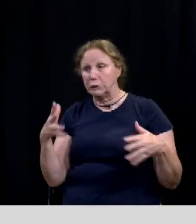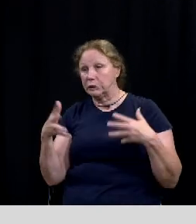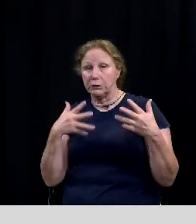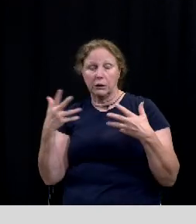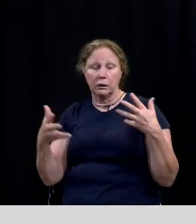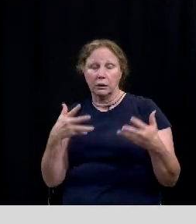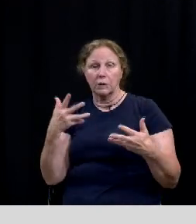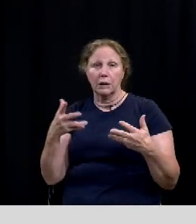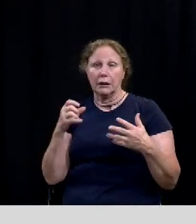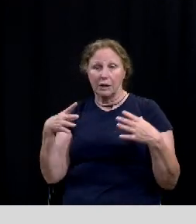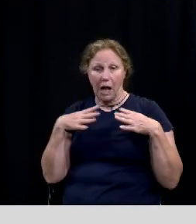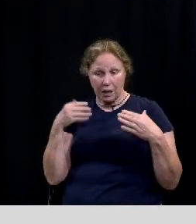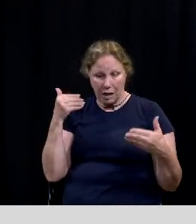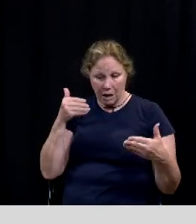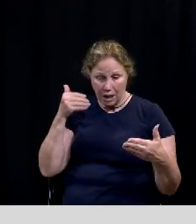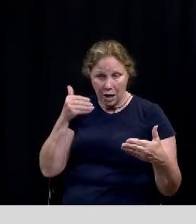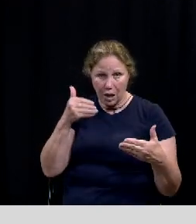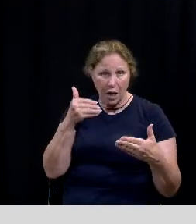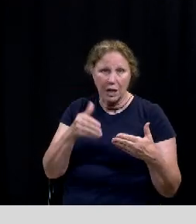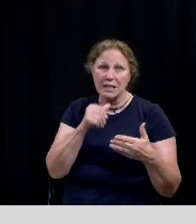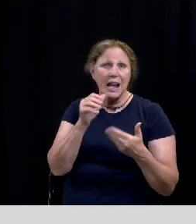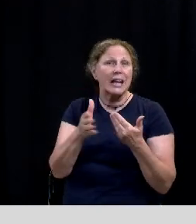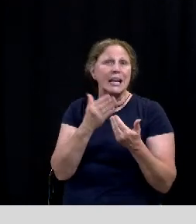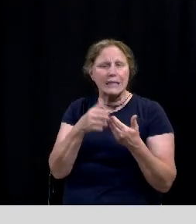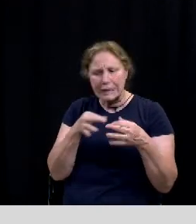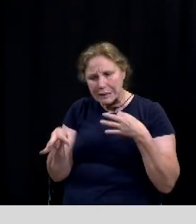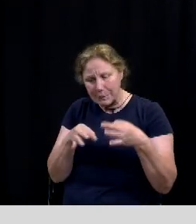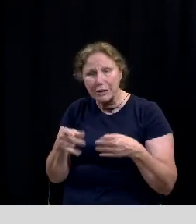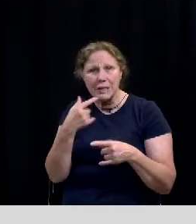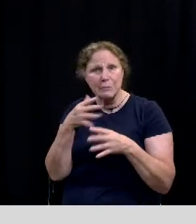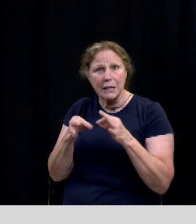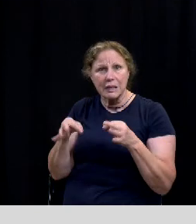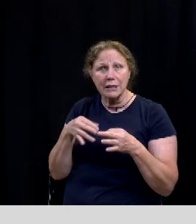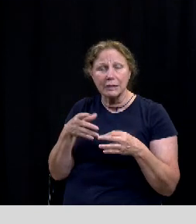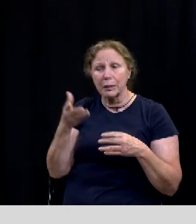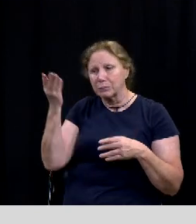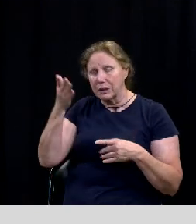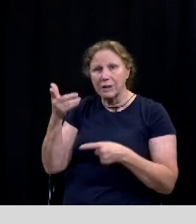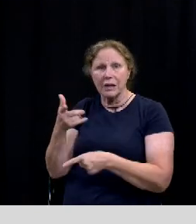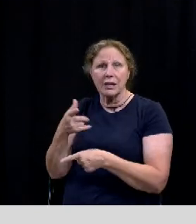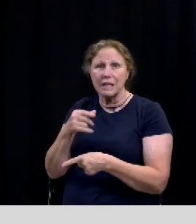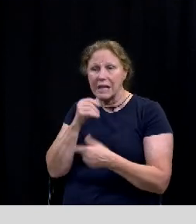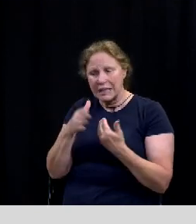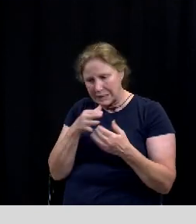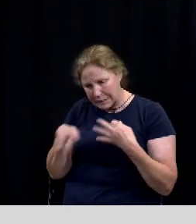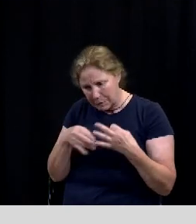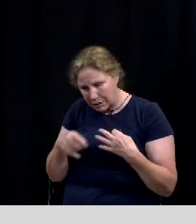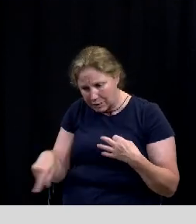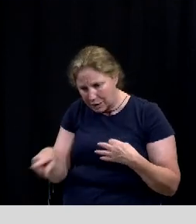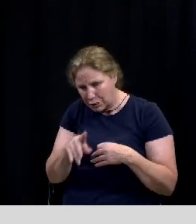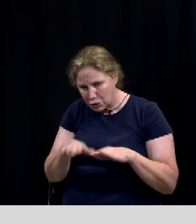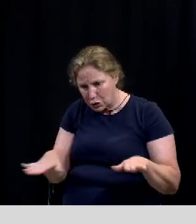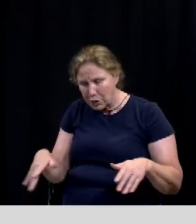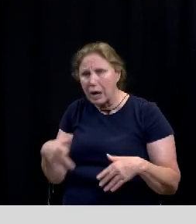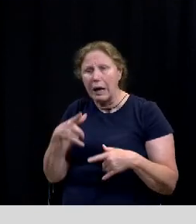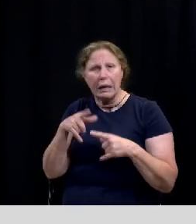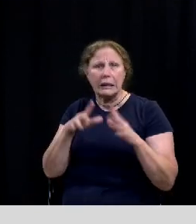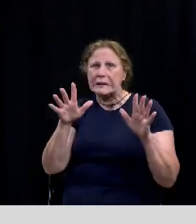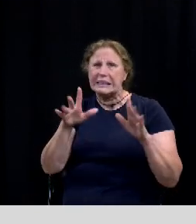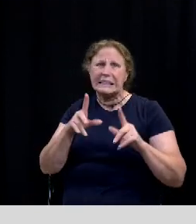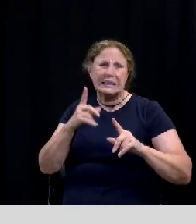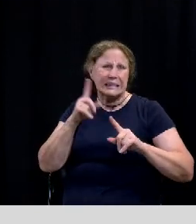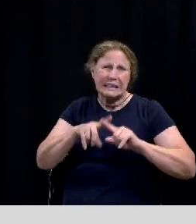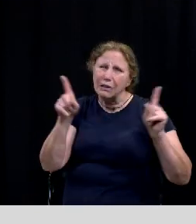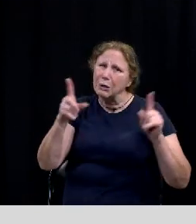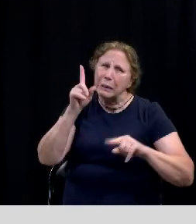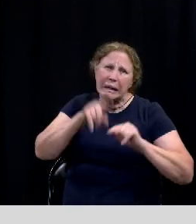as holidays draw near and it's not as easy to explain like you mentioned at the start of your presentation not quite as easy to explain to the younger children hey this is why